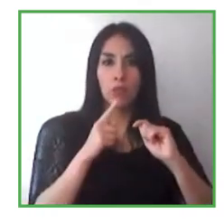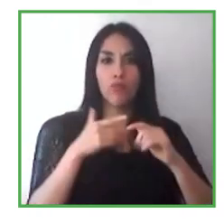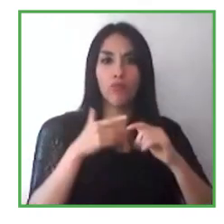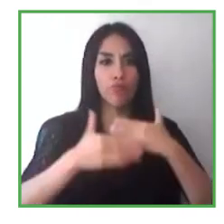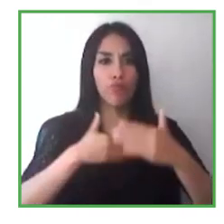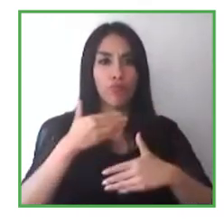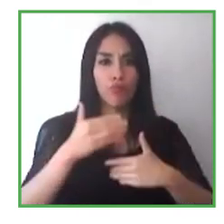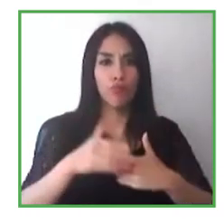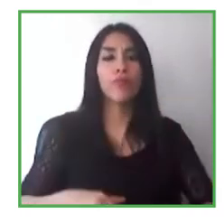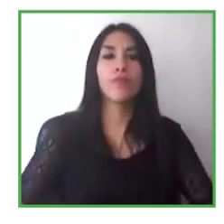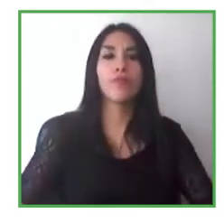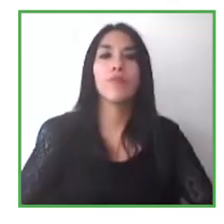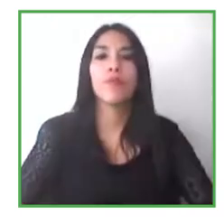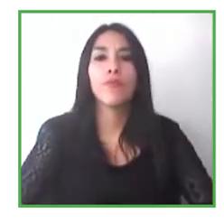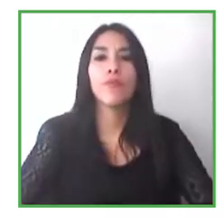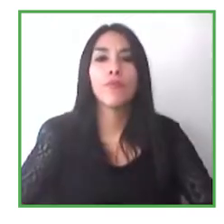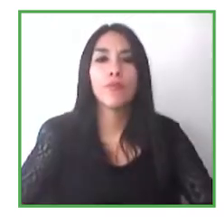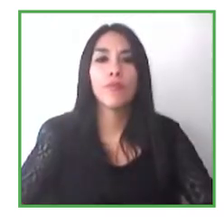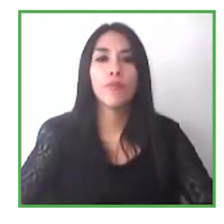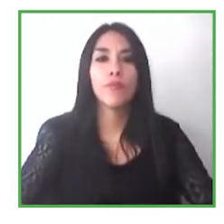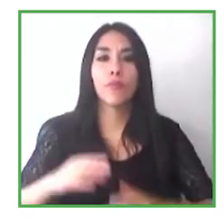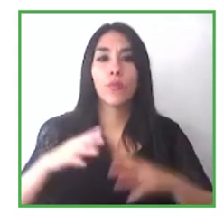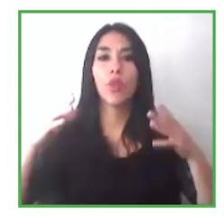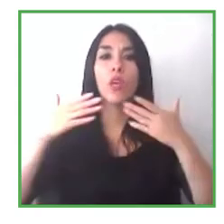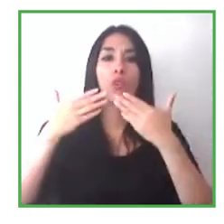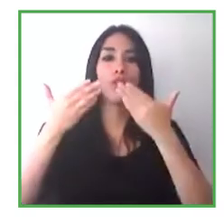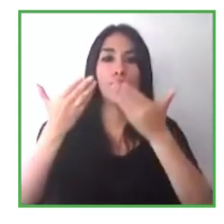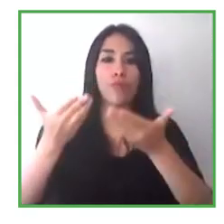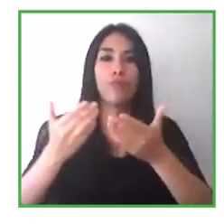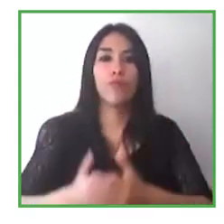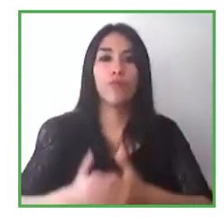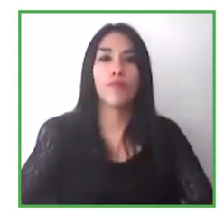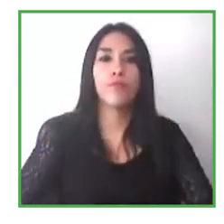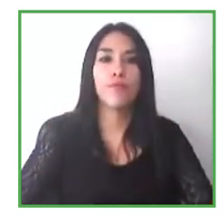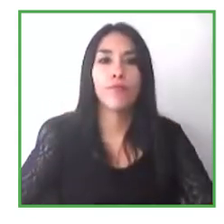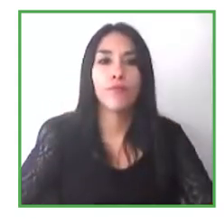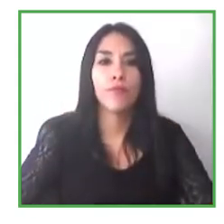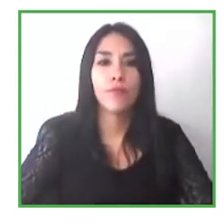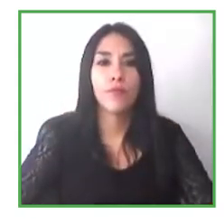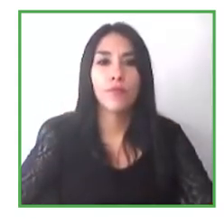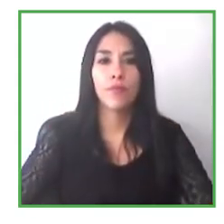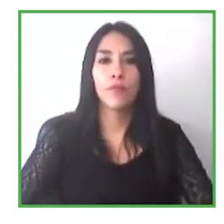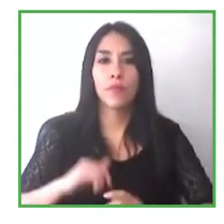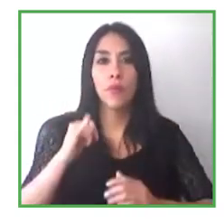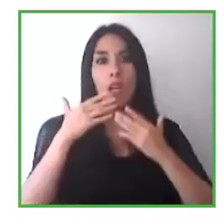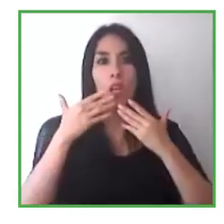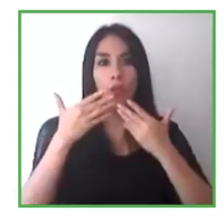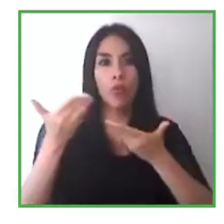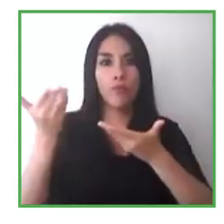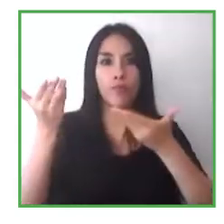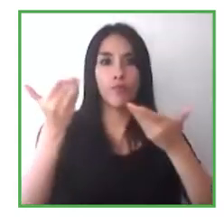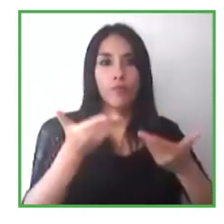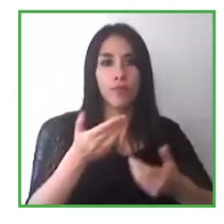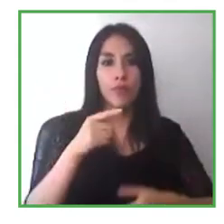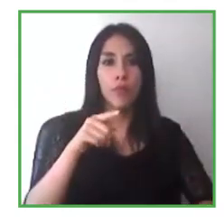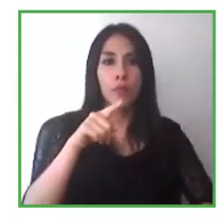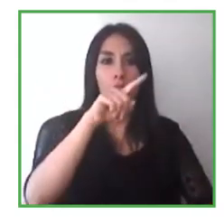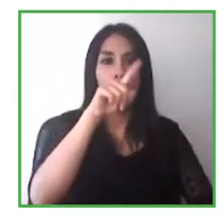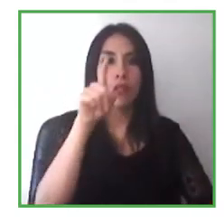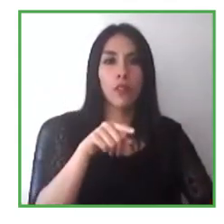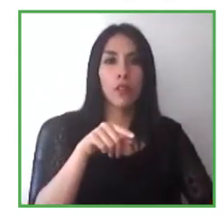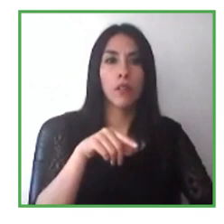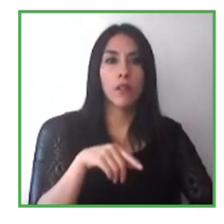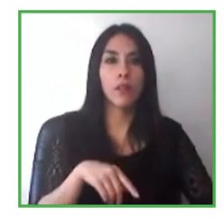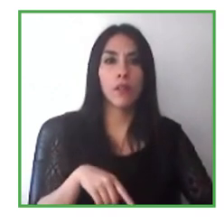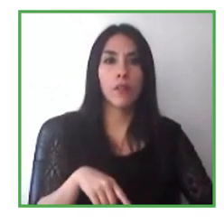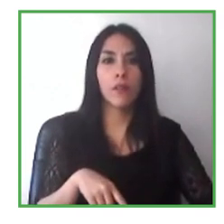about how COVID is affecting you and the great work you're doing in Latin America and Caribbean. You know, I think all of us are, you know, have kind of a global